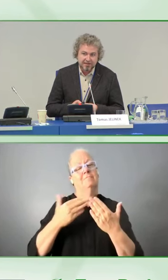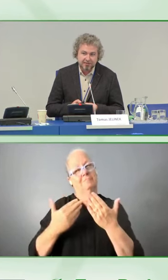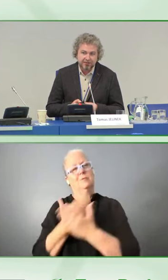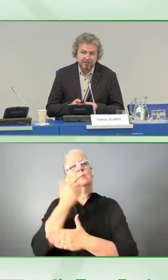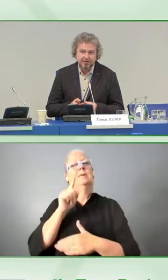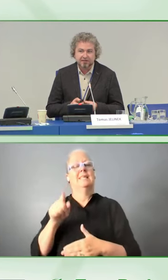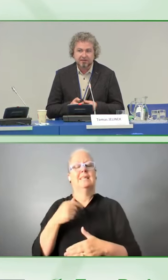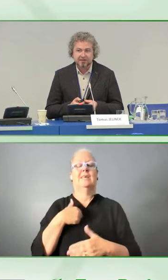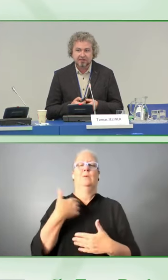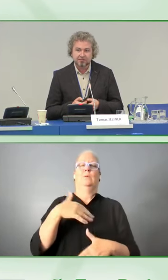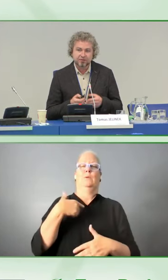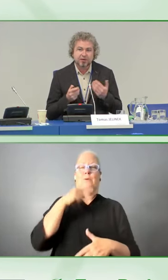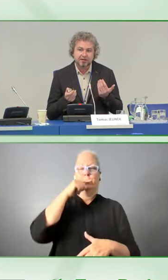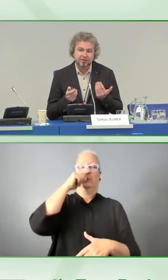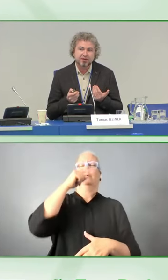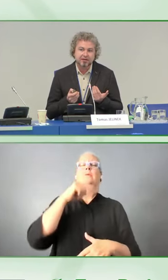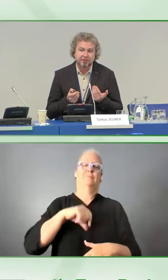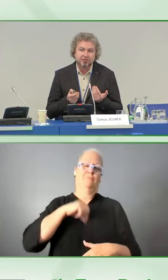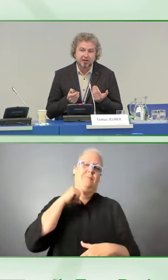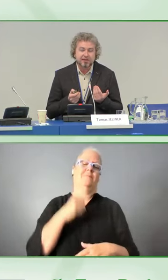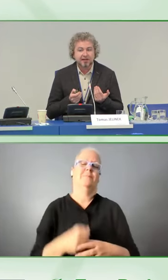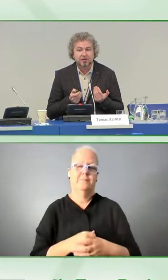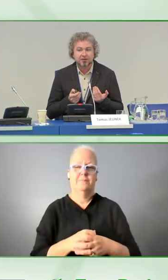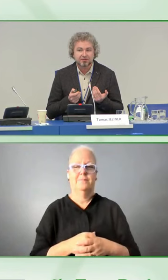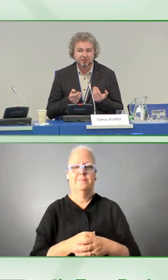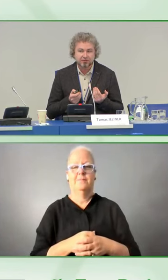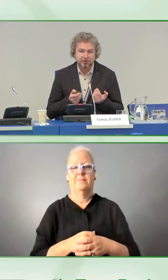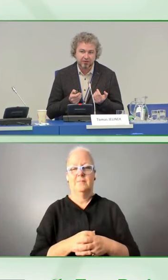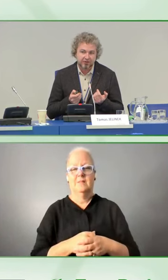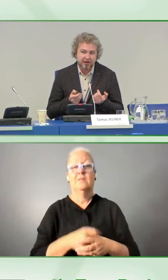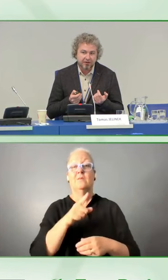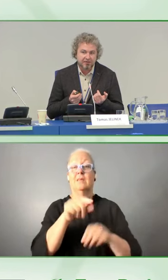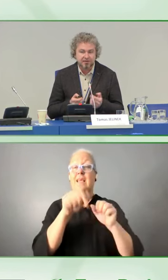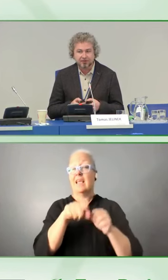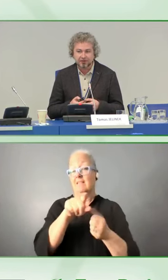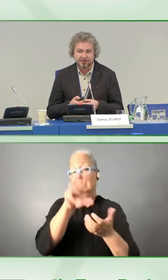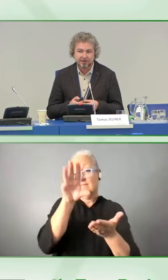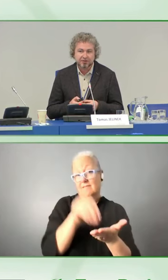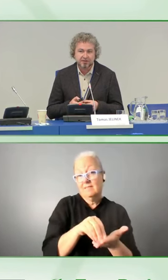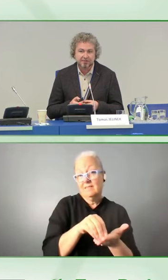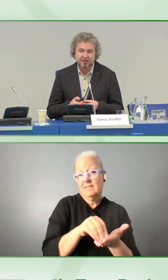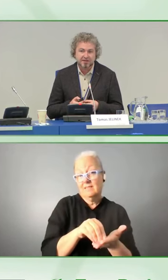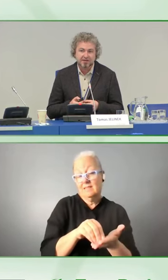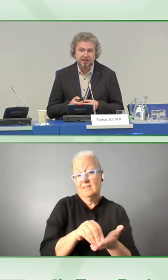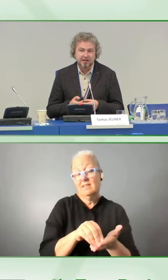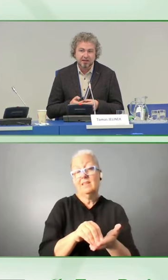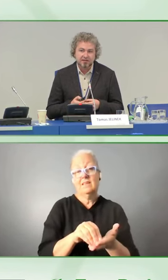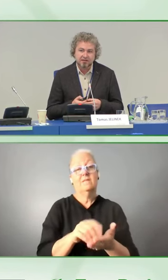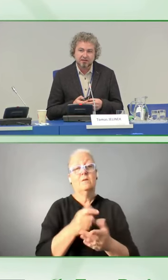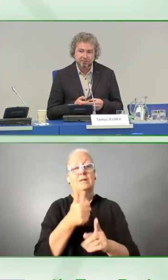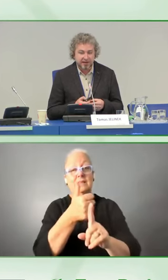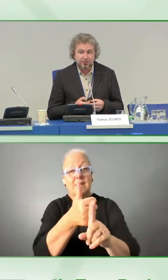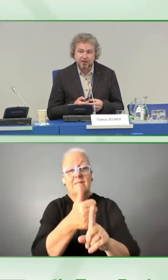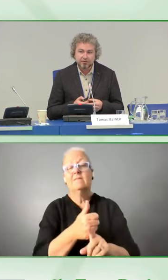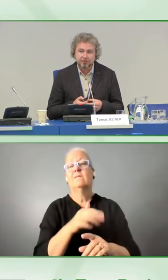Just about, you can download the application for your iOS or Android device. It's free to download,